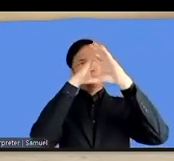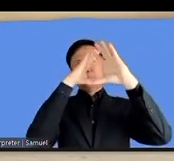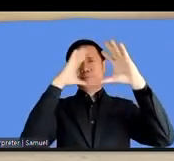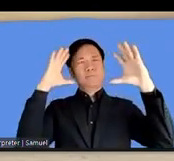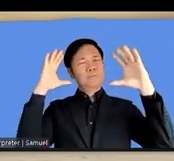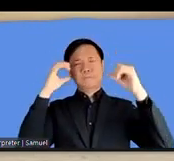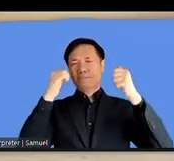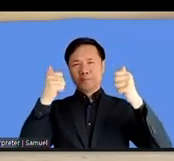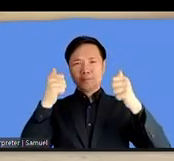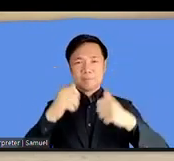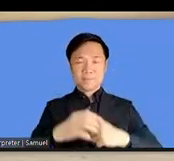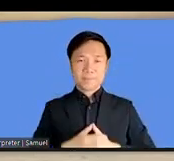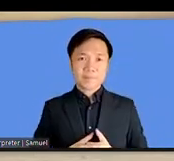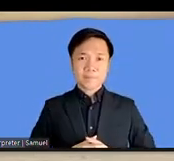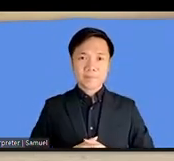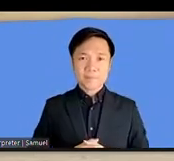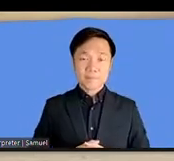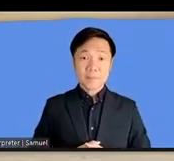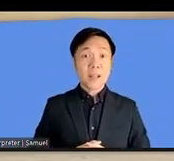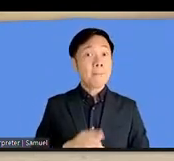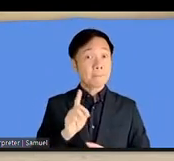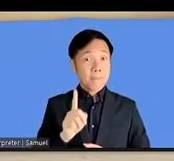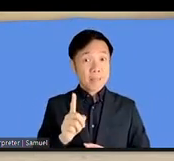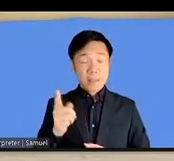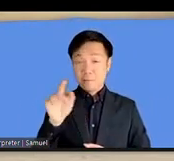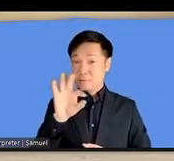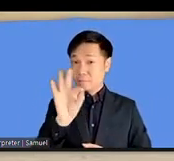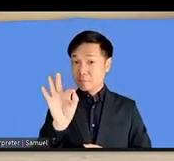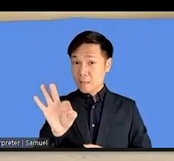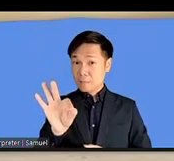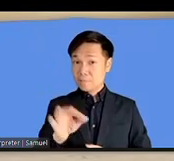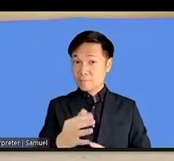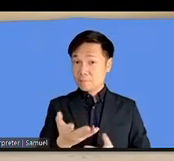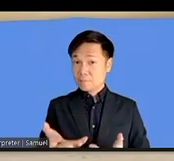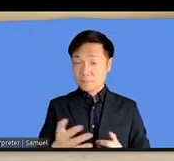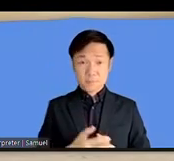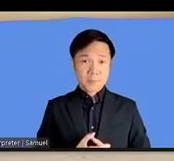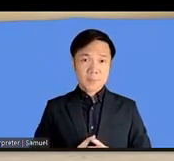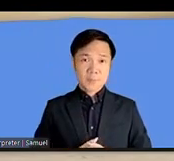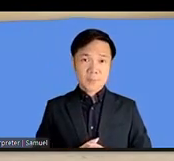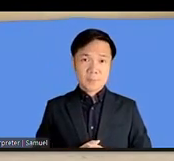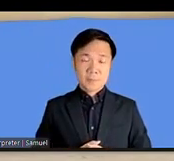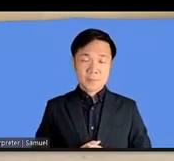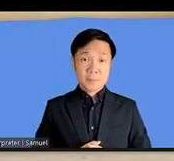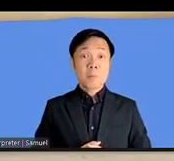the question is whether we can really realize it